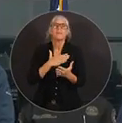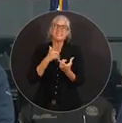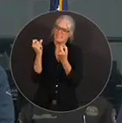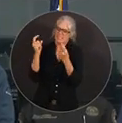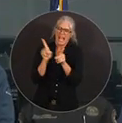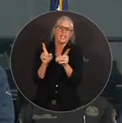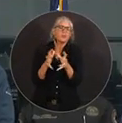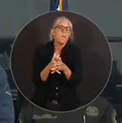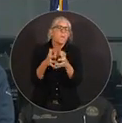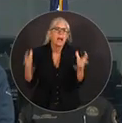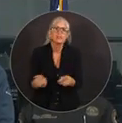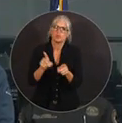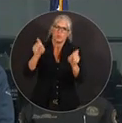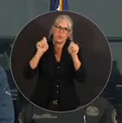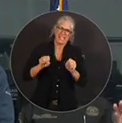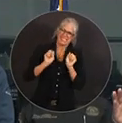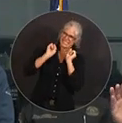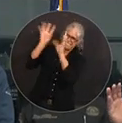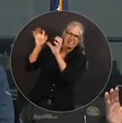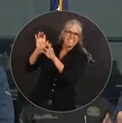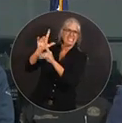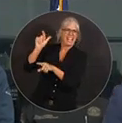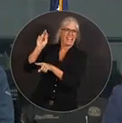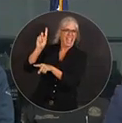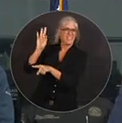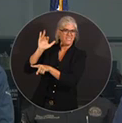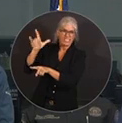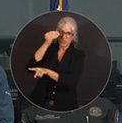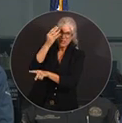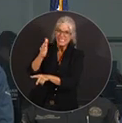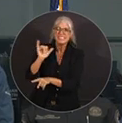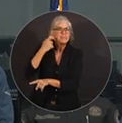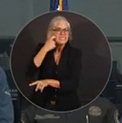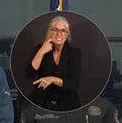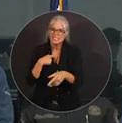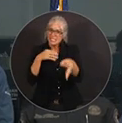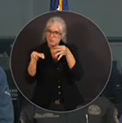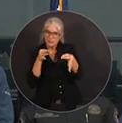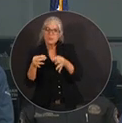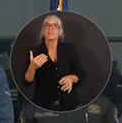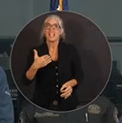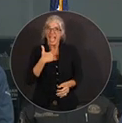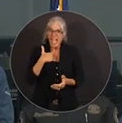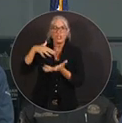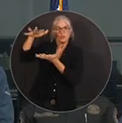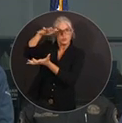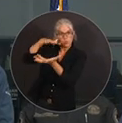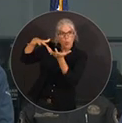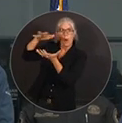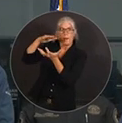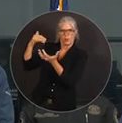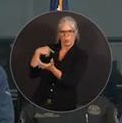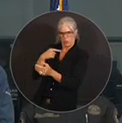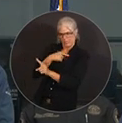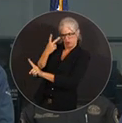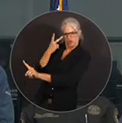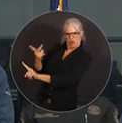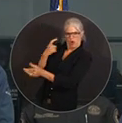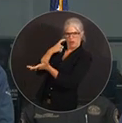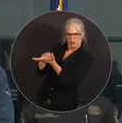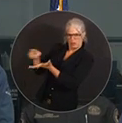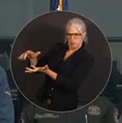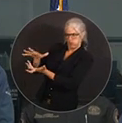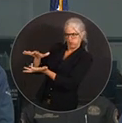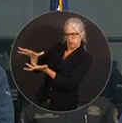is possible. And as I noted, when we saw that there was a storm forming, we understood that there was a lot of debris on the